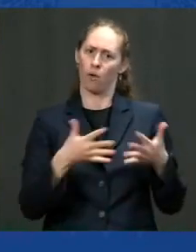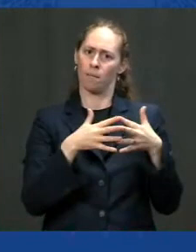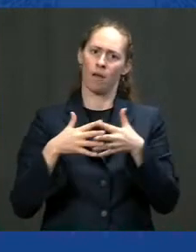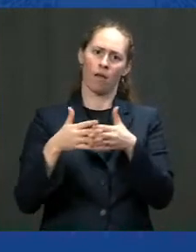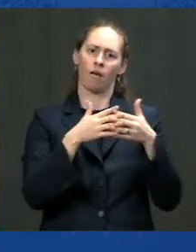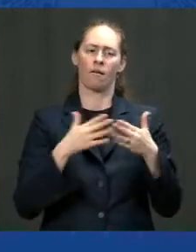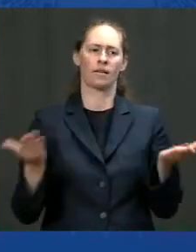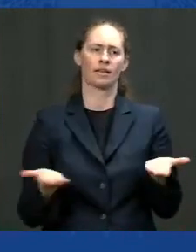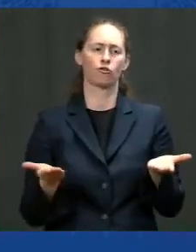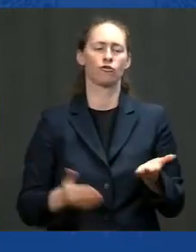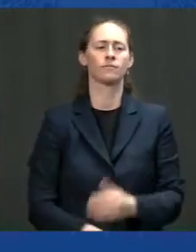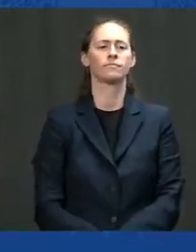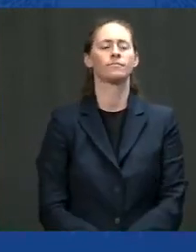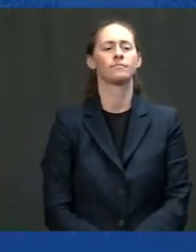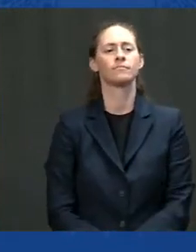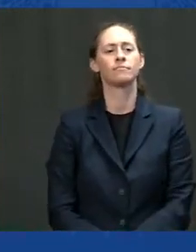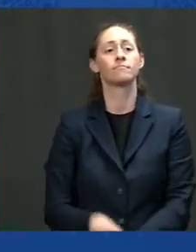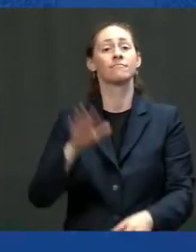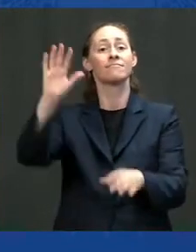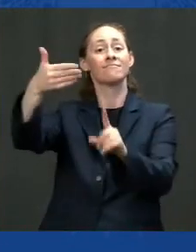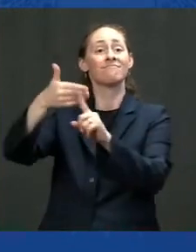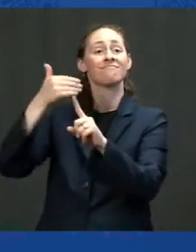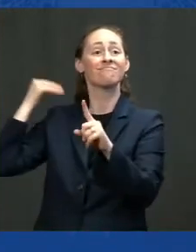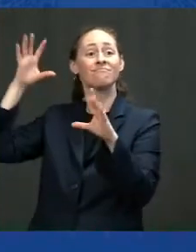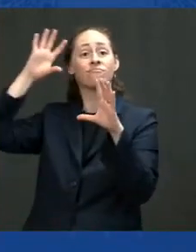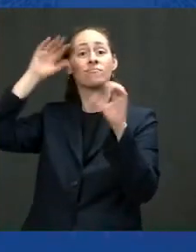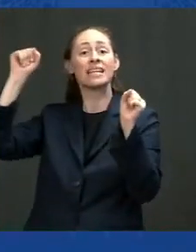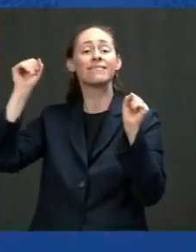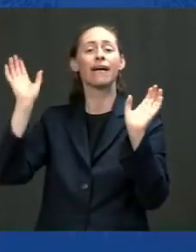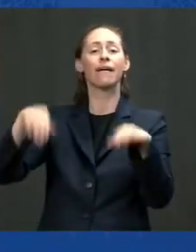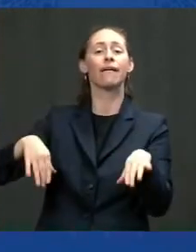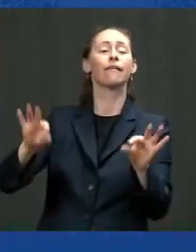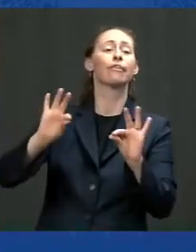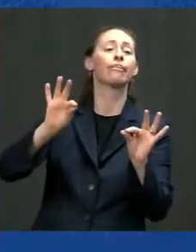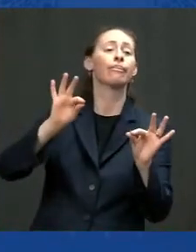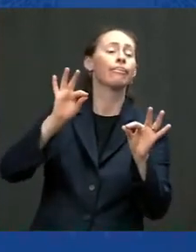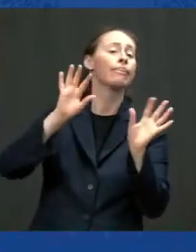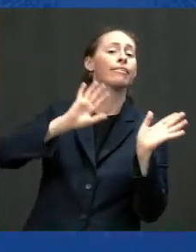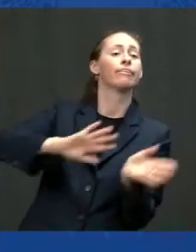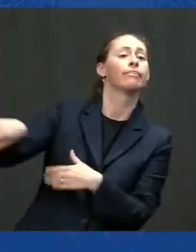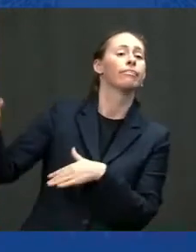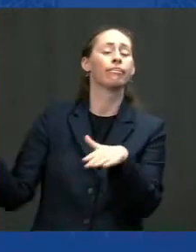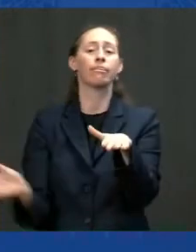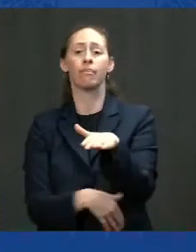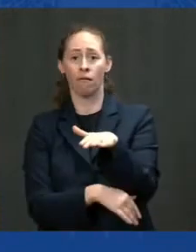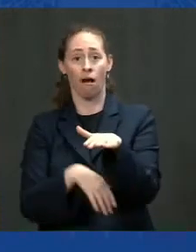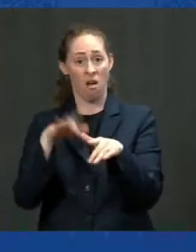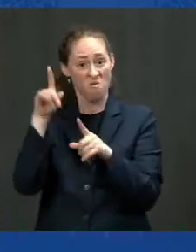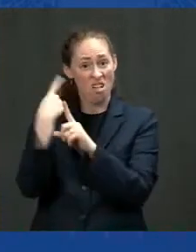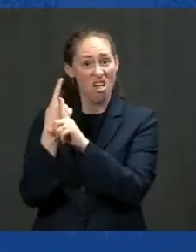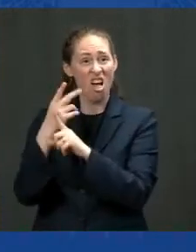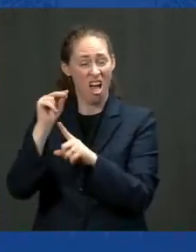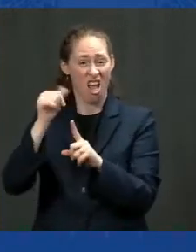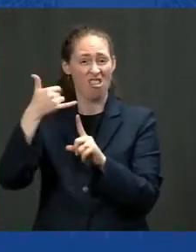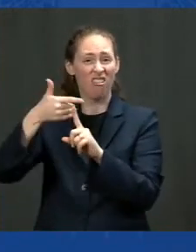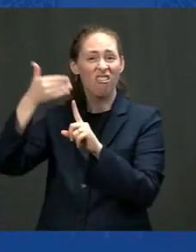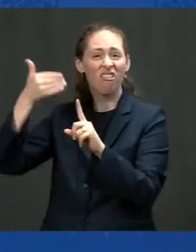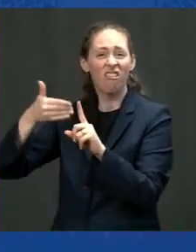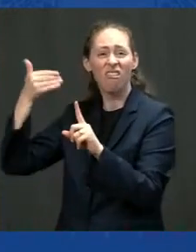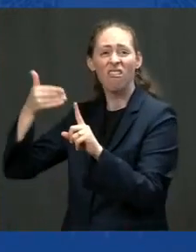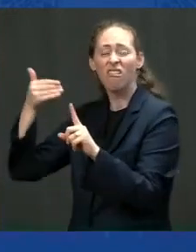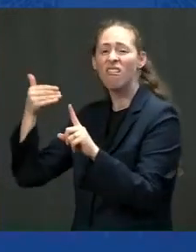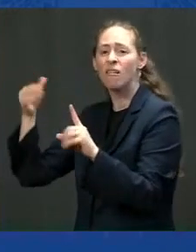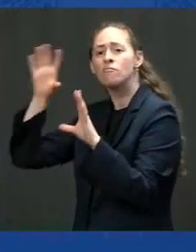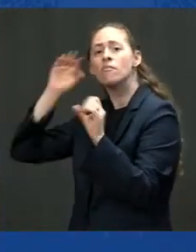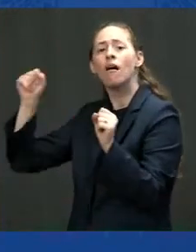But the previous administration didn't take it so seriously. And previous ones, not just the last one. They were quick to say, you